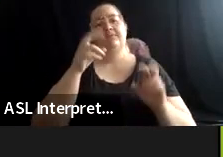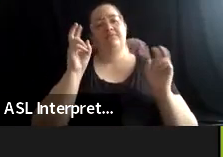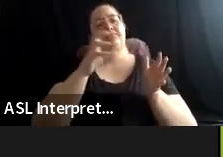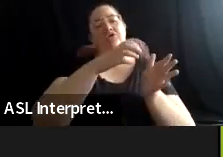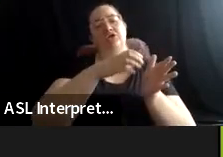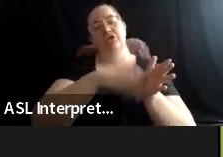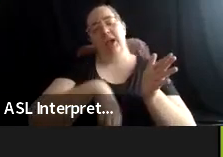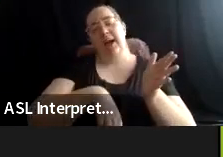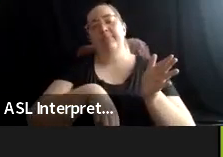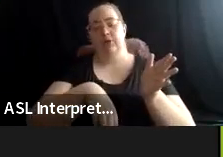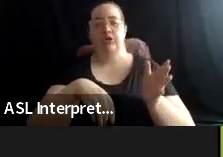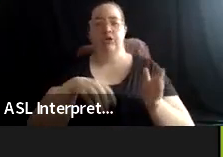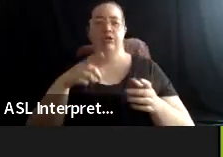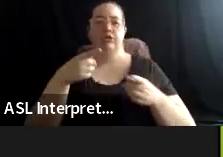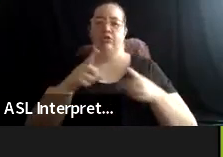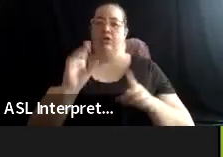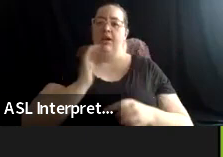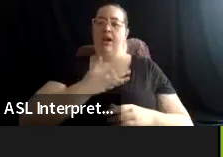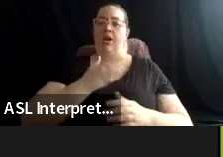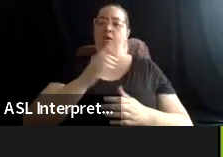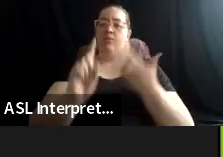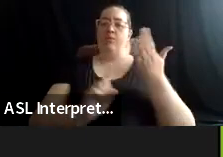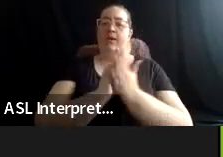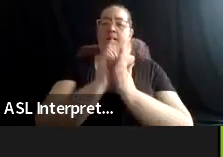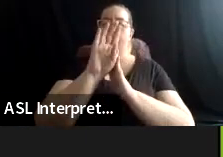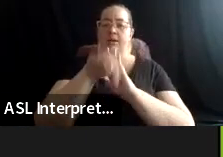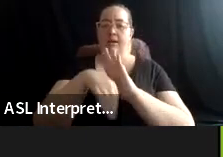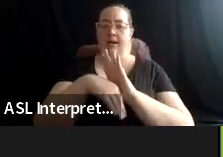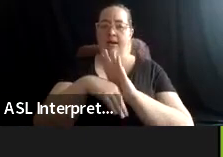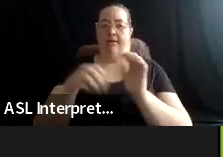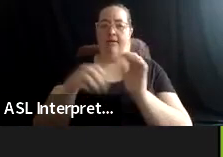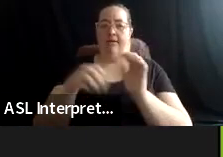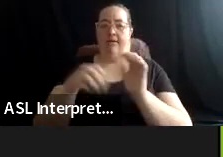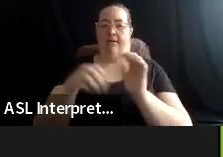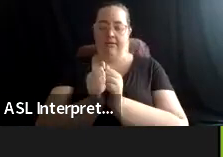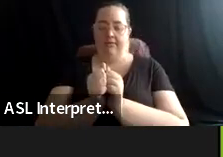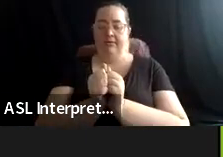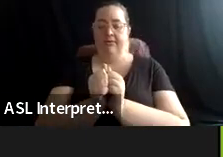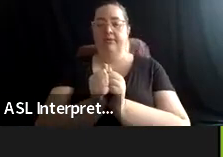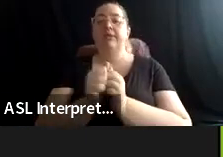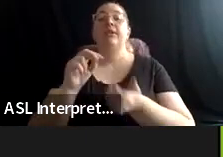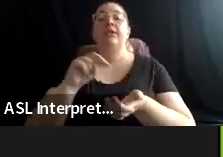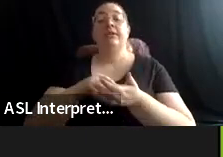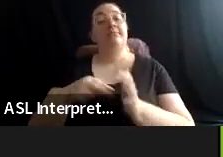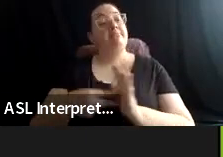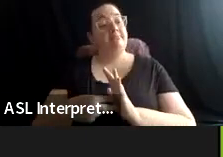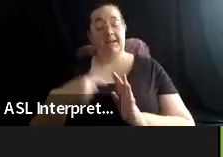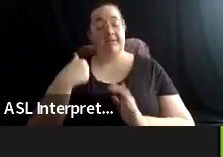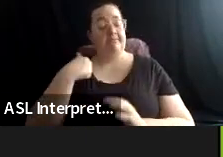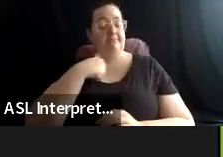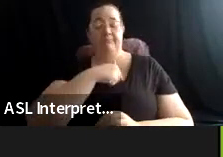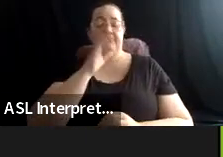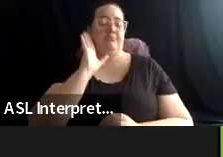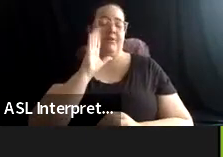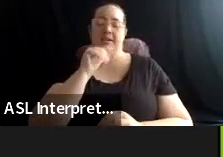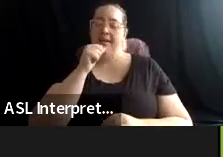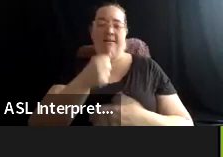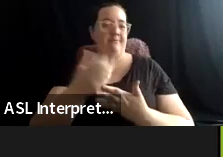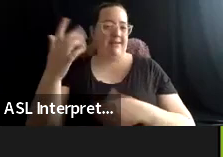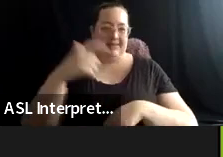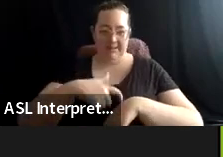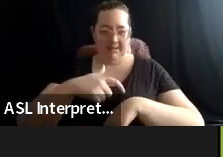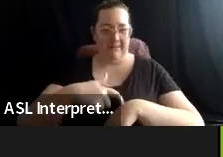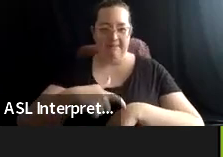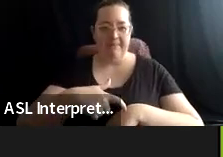together. And so with that, I think we will waste no further time and hop right into some introductions.